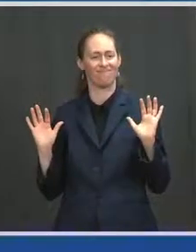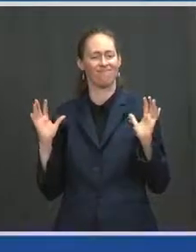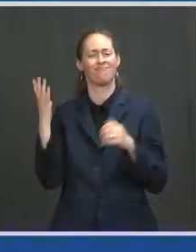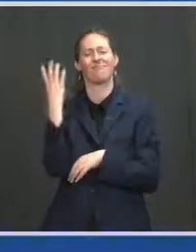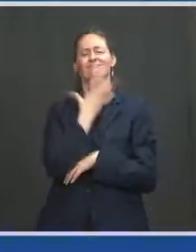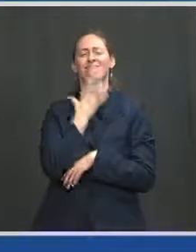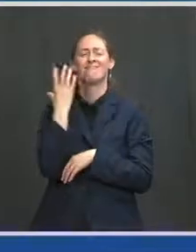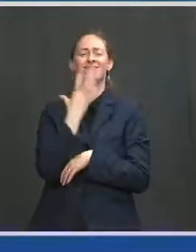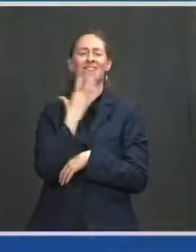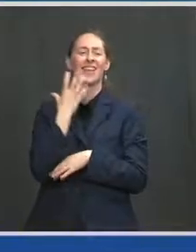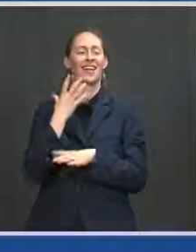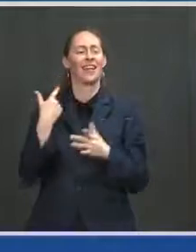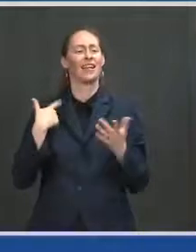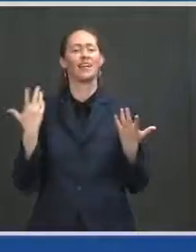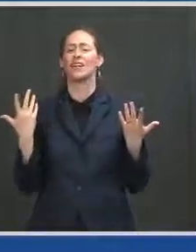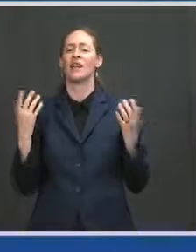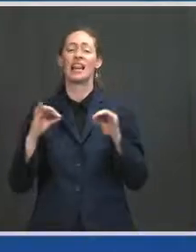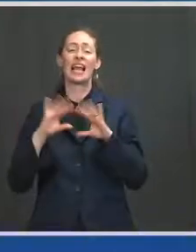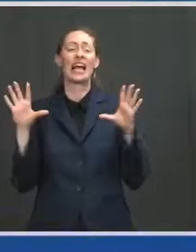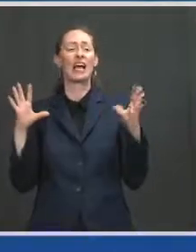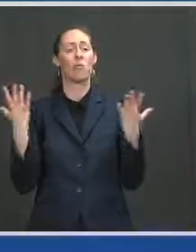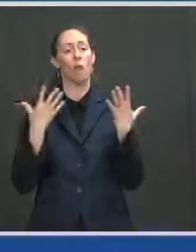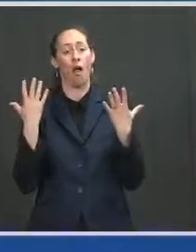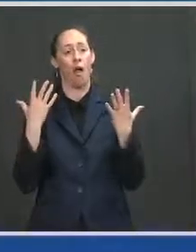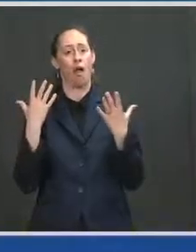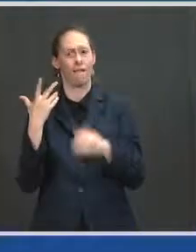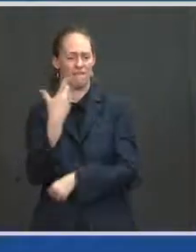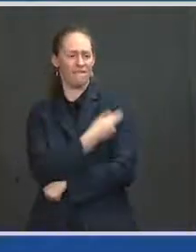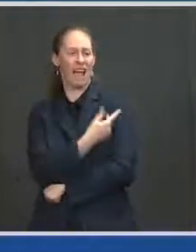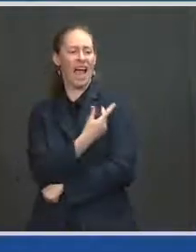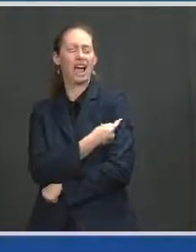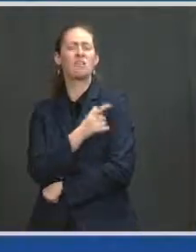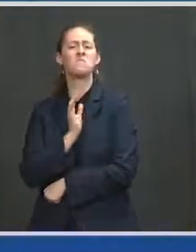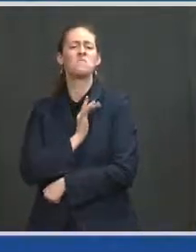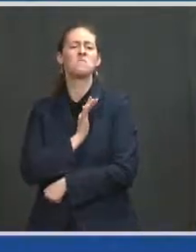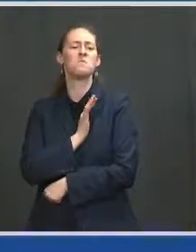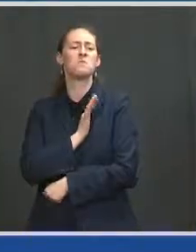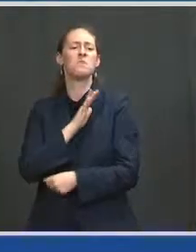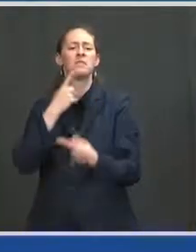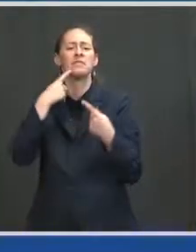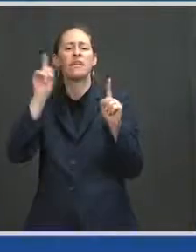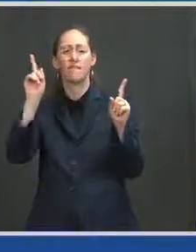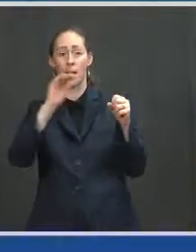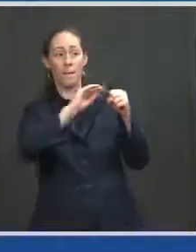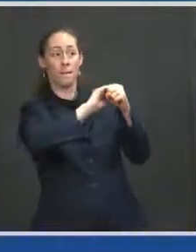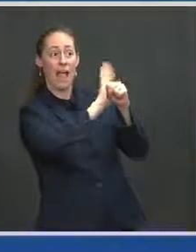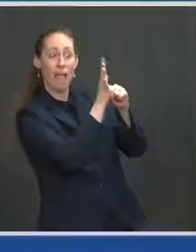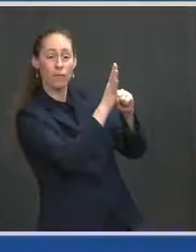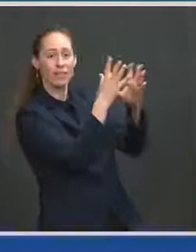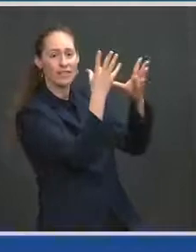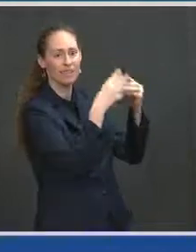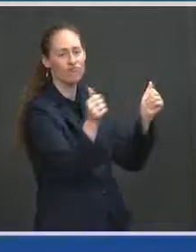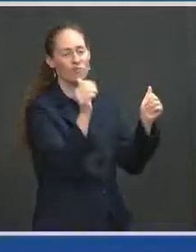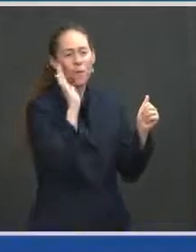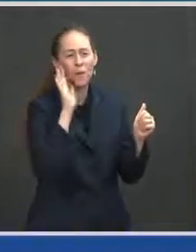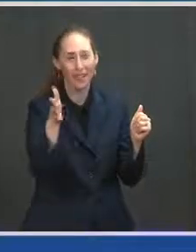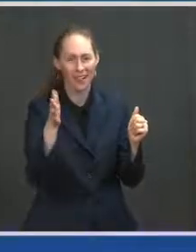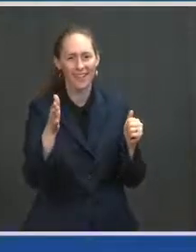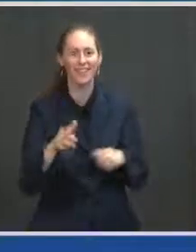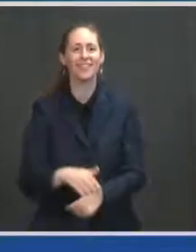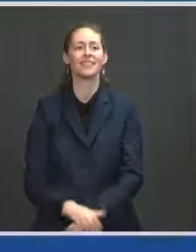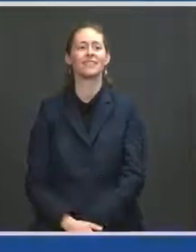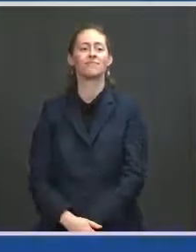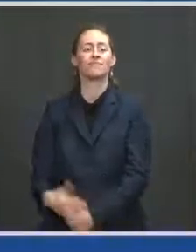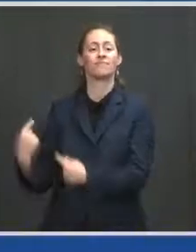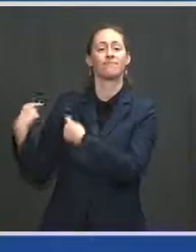vaccinated, the more success we're going to have in our fight against this virus. Since January 20, and we're